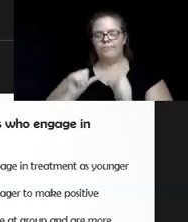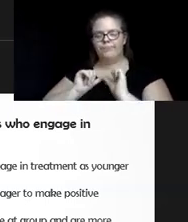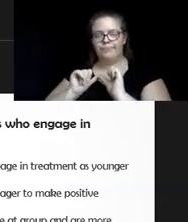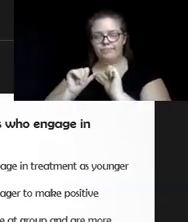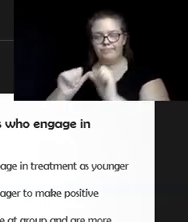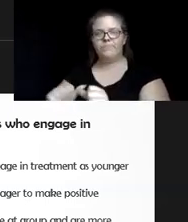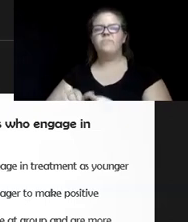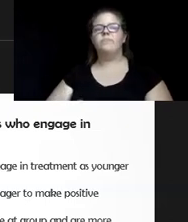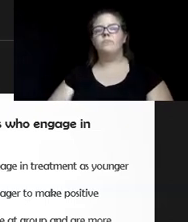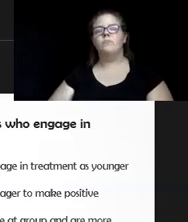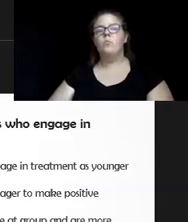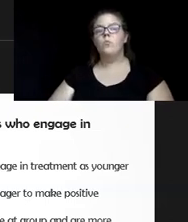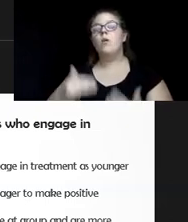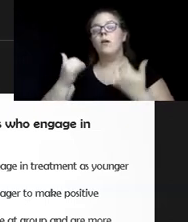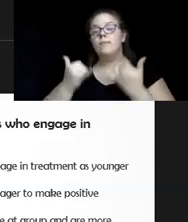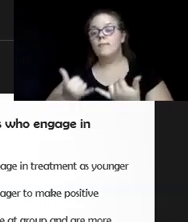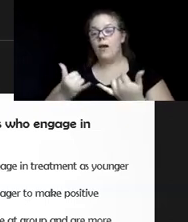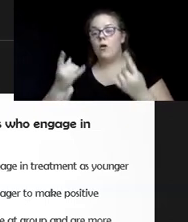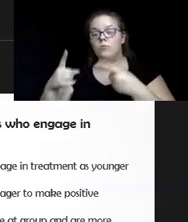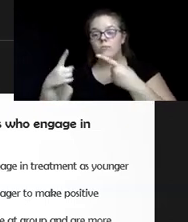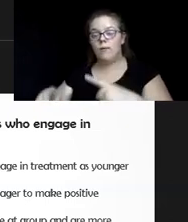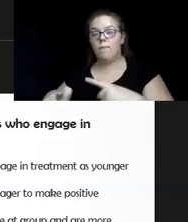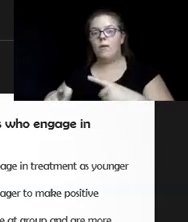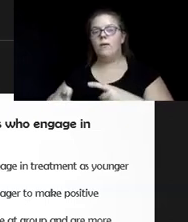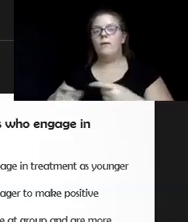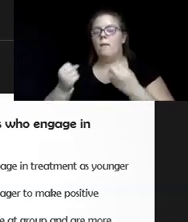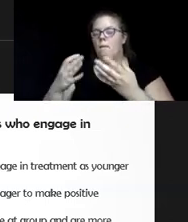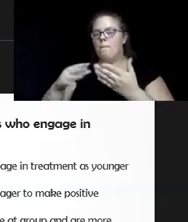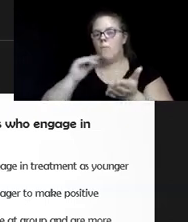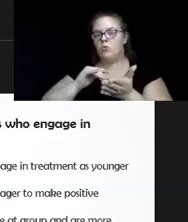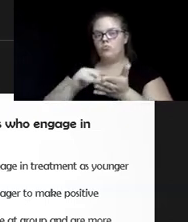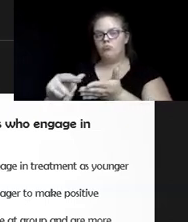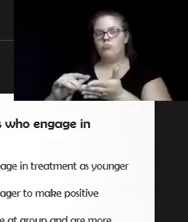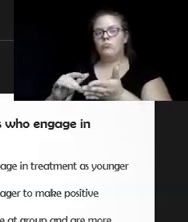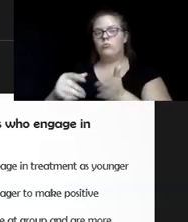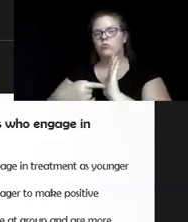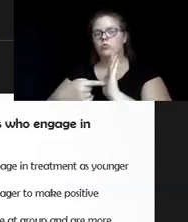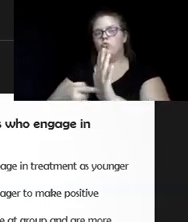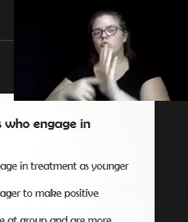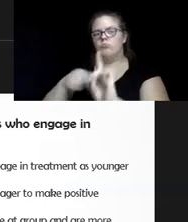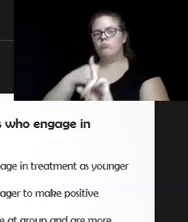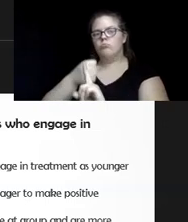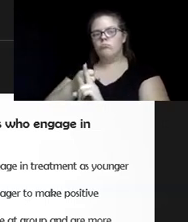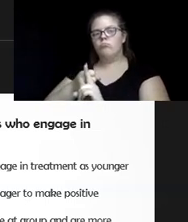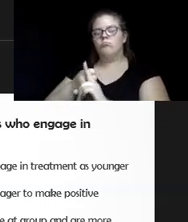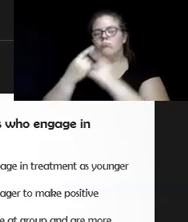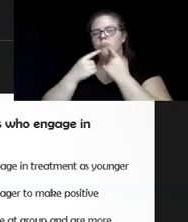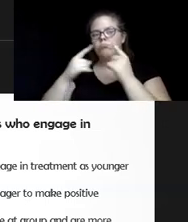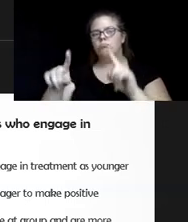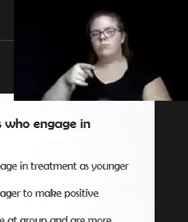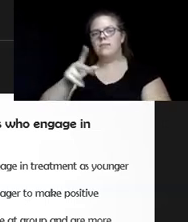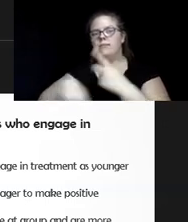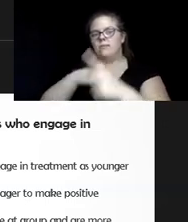needs to, what now has happened is that a lot of studies have shown the effectiveness of this type of treatment